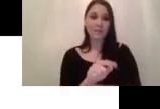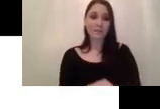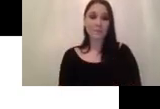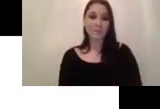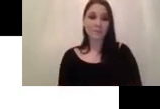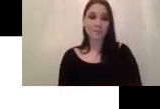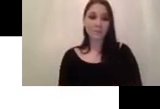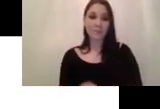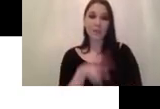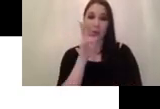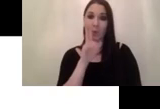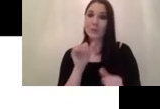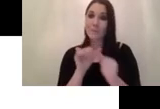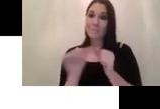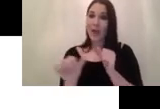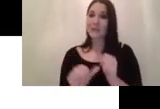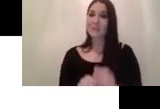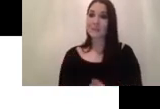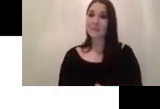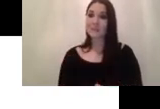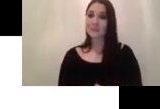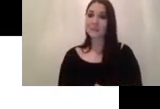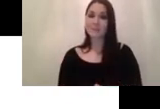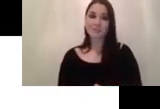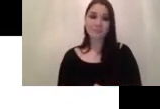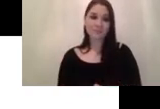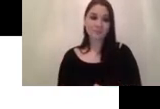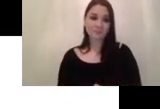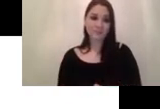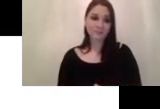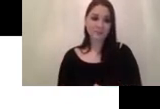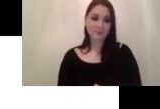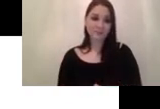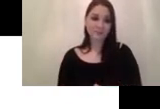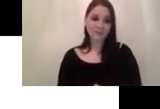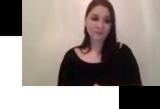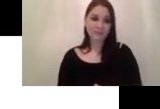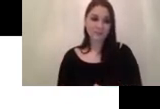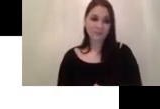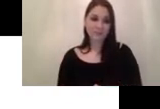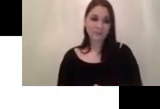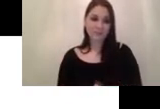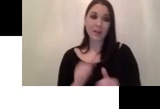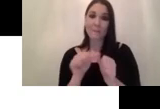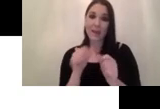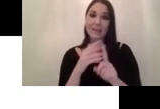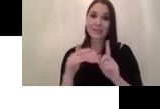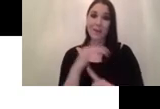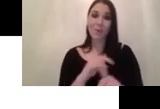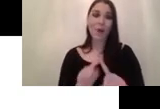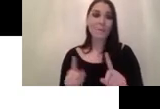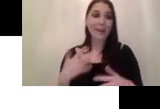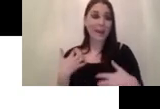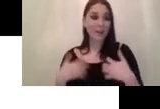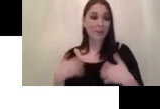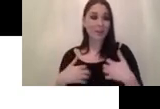the best on the resnet 101 deformable convolution network but interestingly uh compared to the